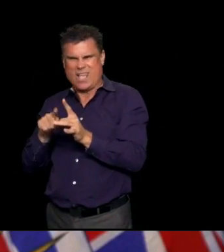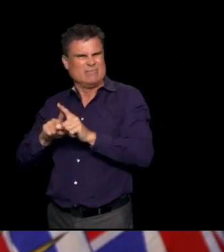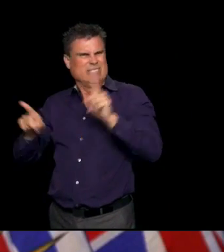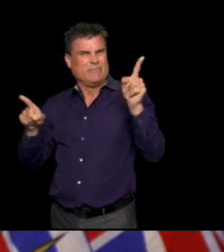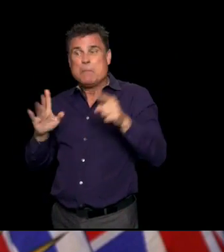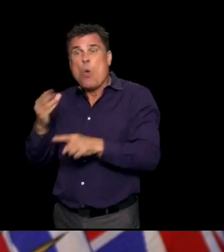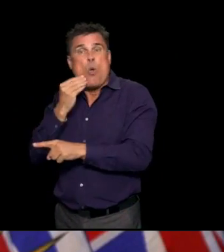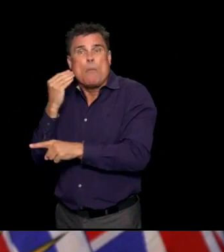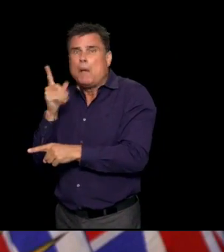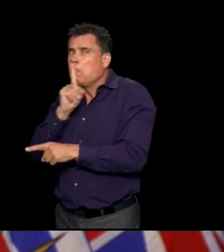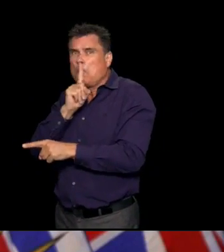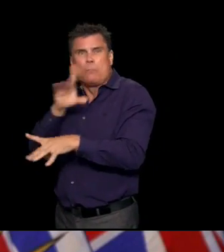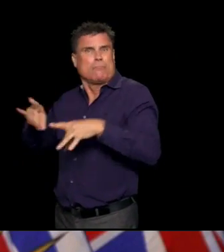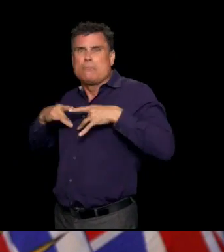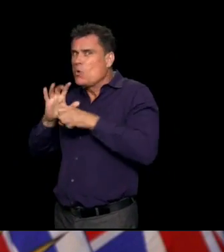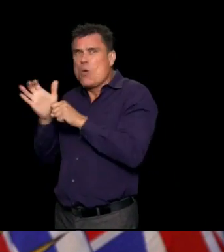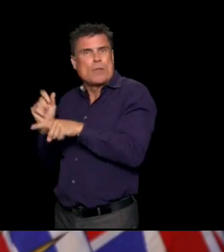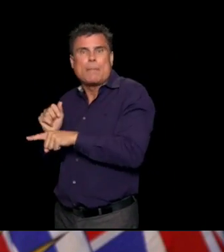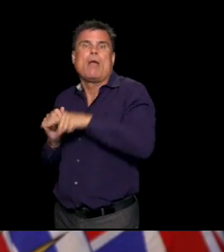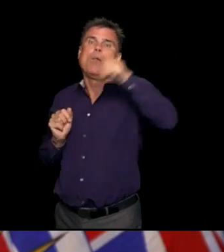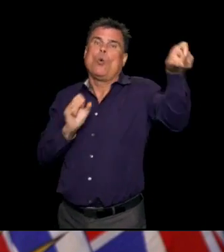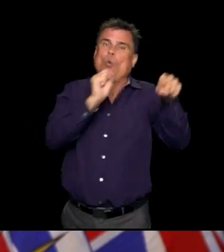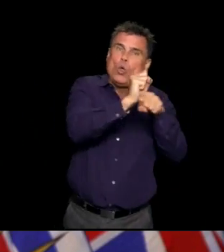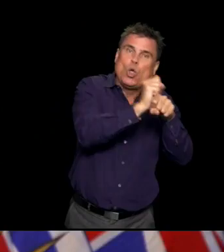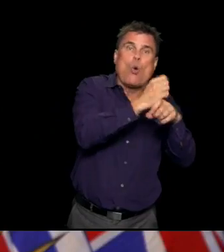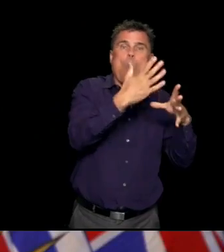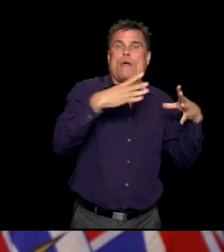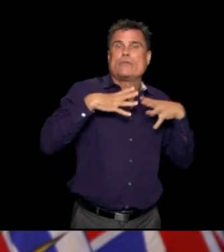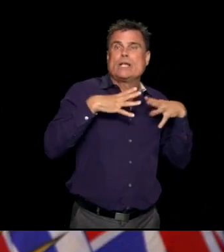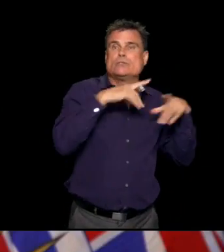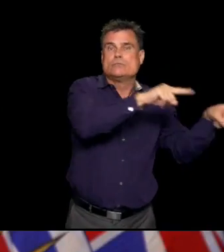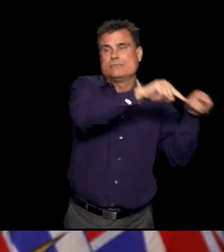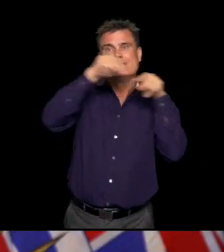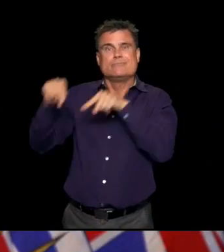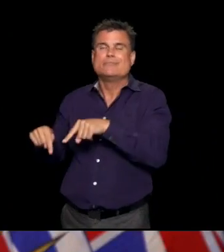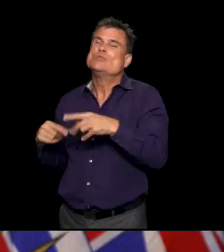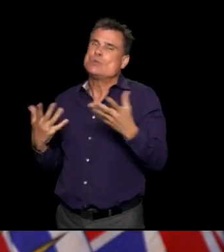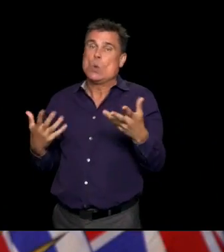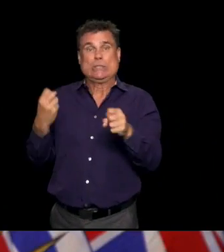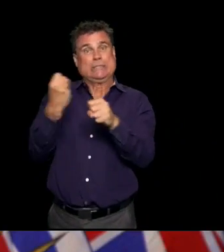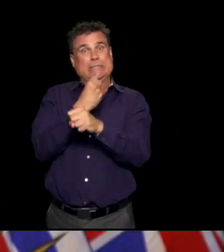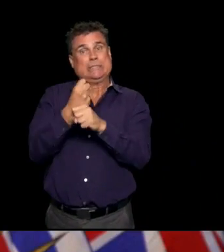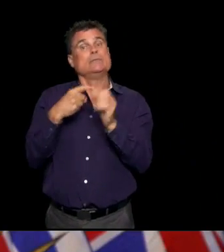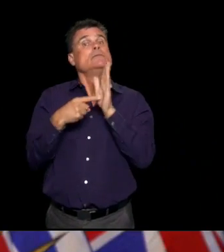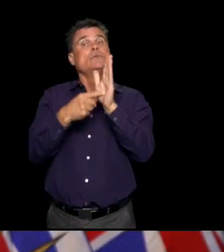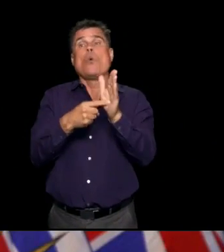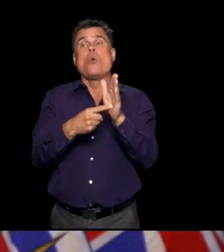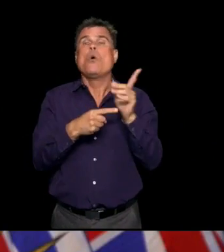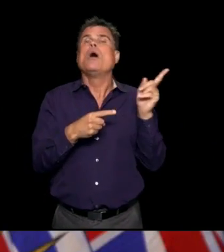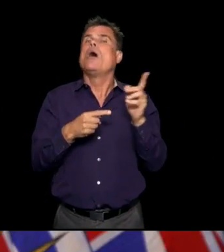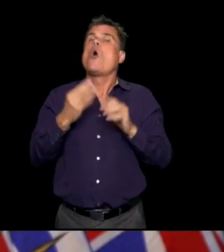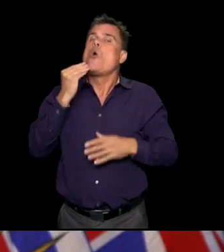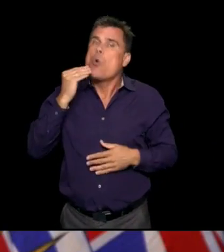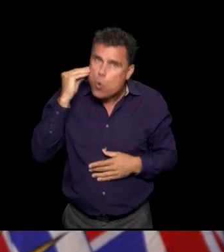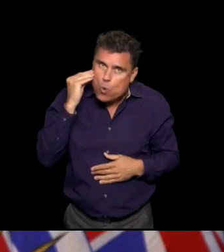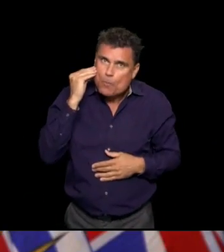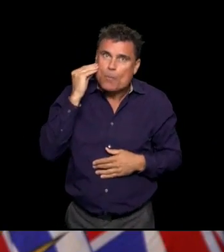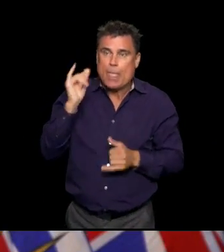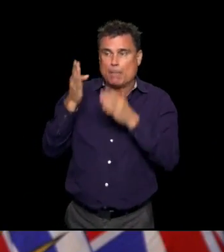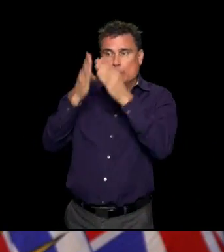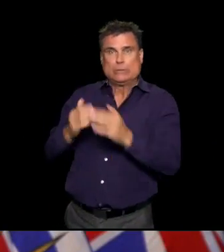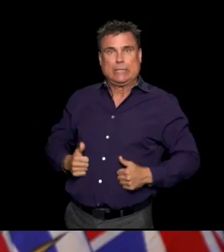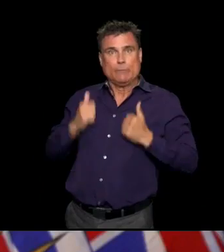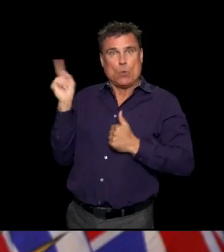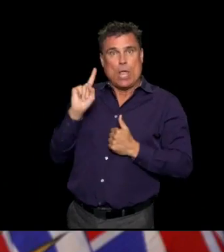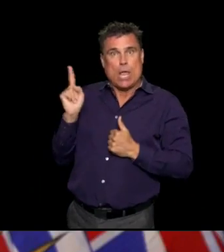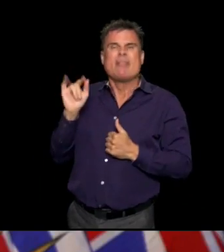our rates of prevalence of the virus, so the number of people who are positive per thousand population are very low, and we